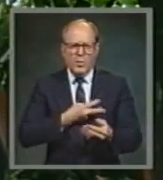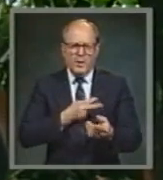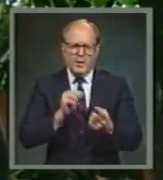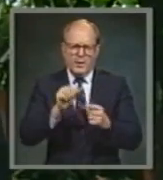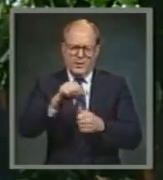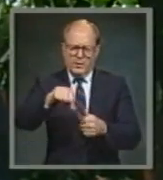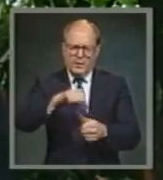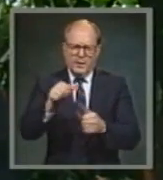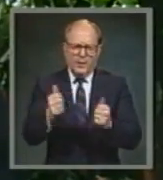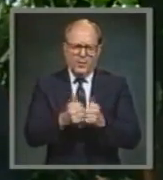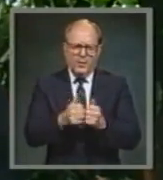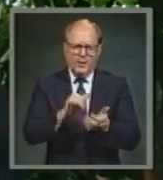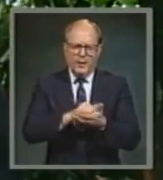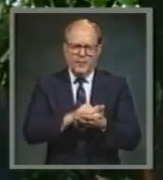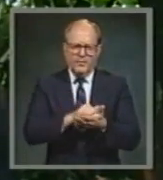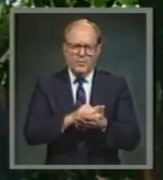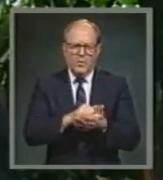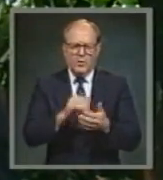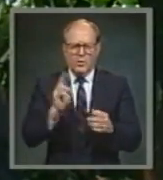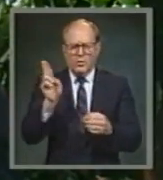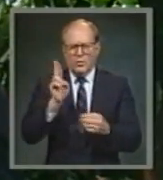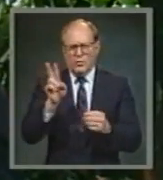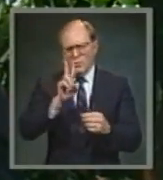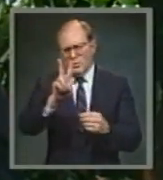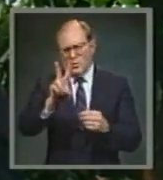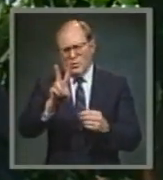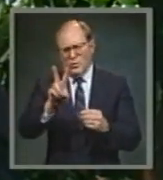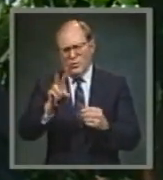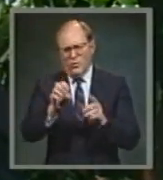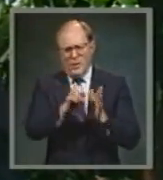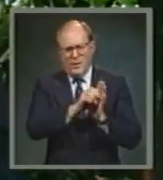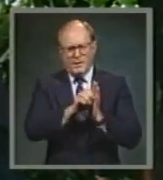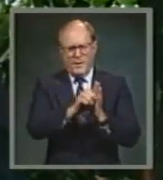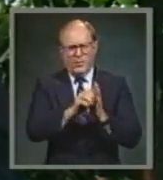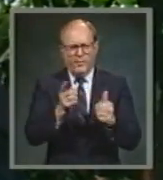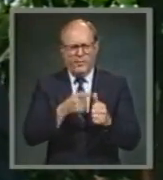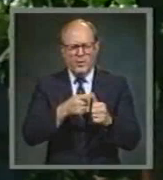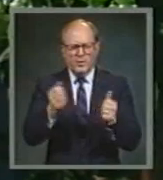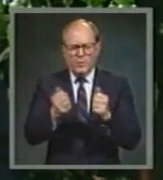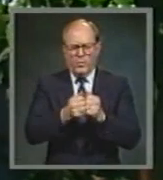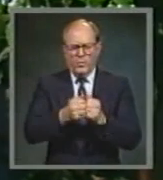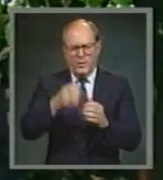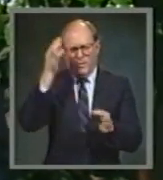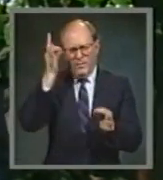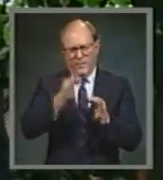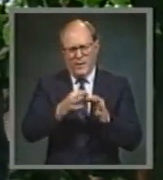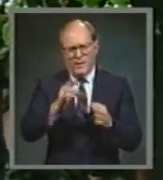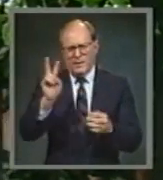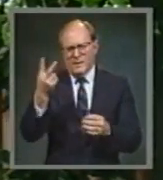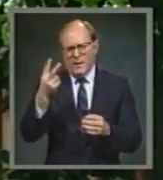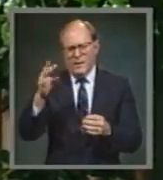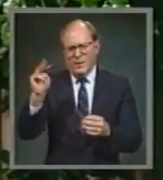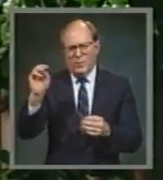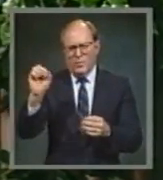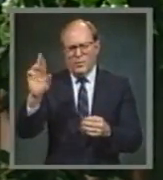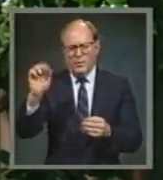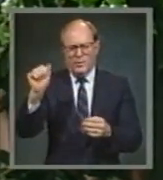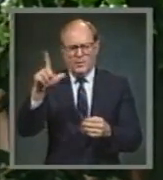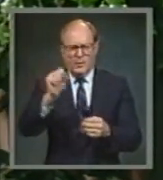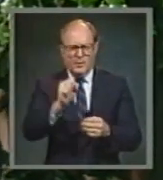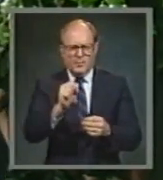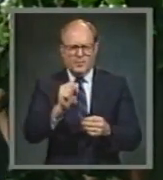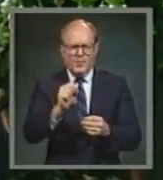we'll use two examples. The first relates to a matter of our faith and the other tomorrows. One of the strongest